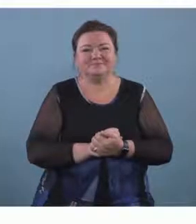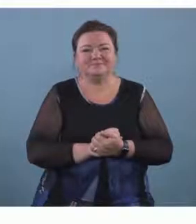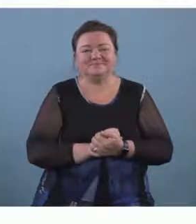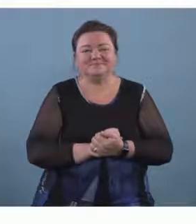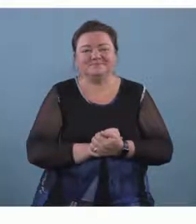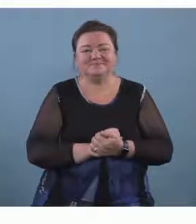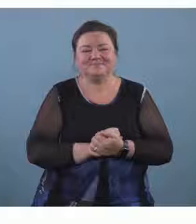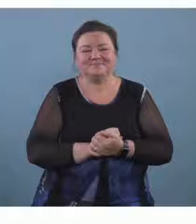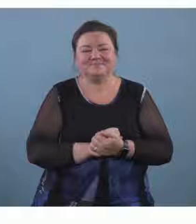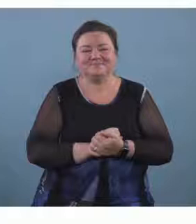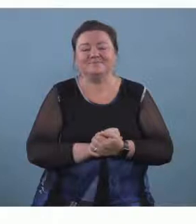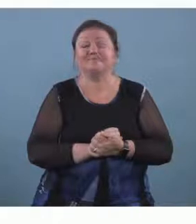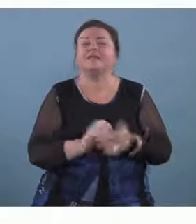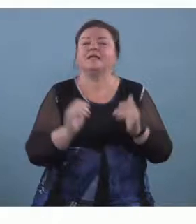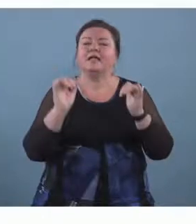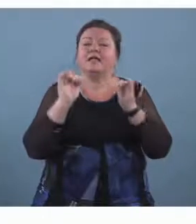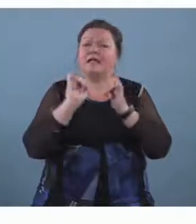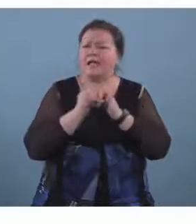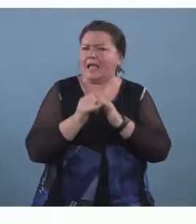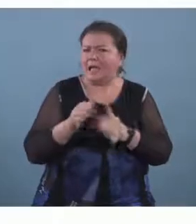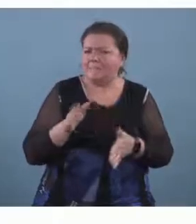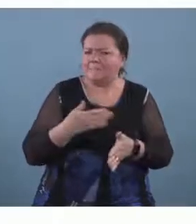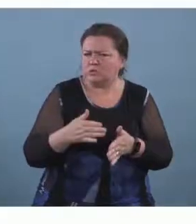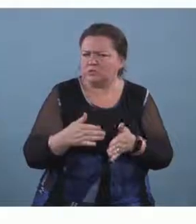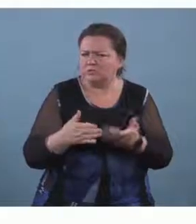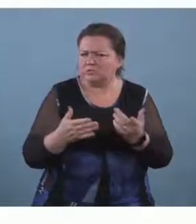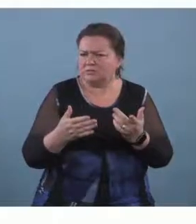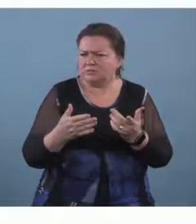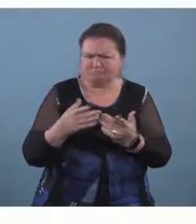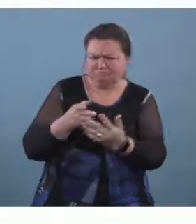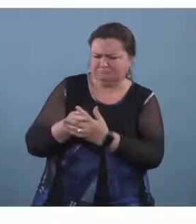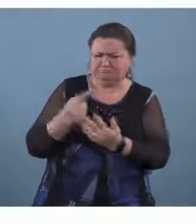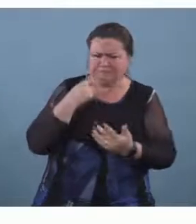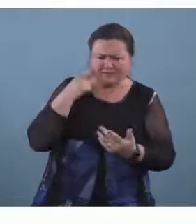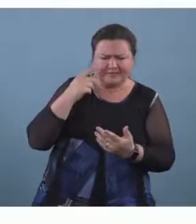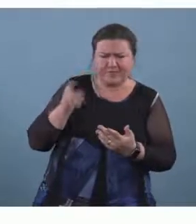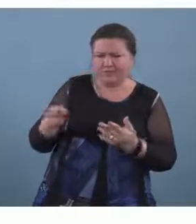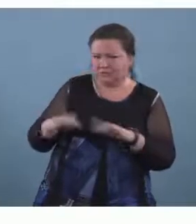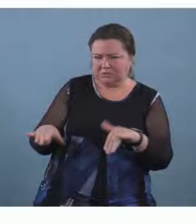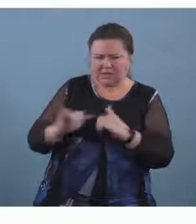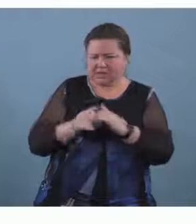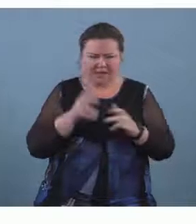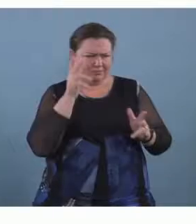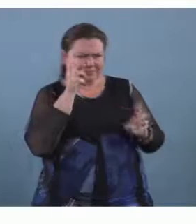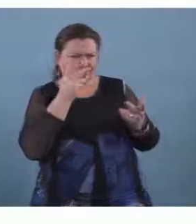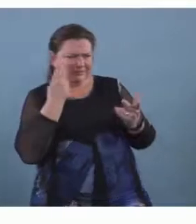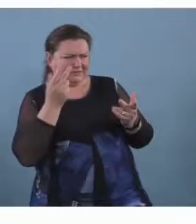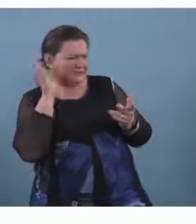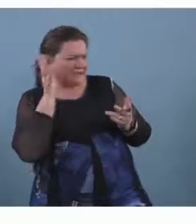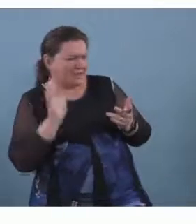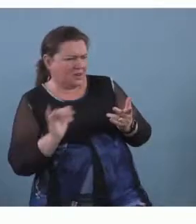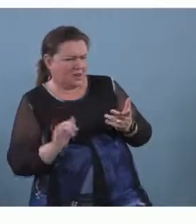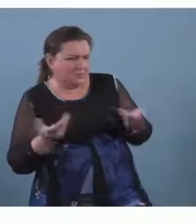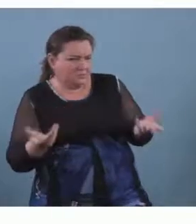um how did music sound to deaf and hard of hearing children what do you think it sounds like